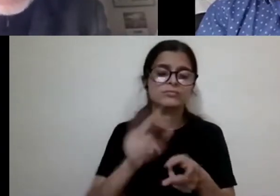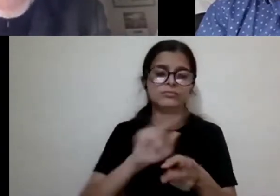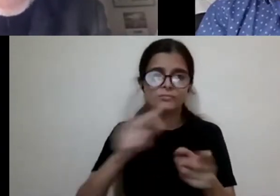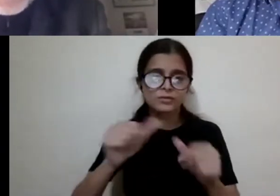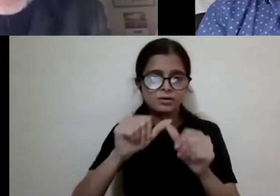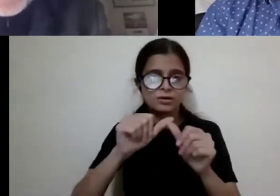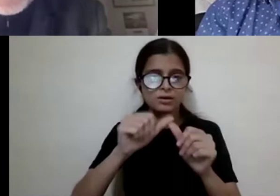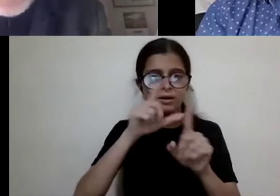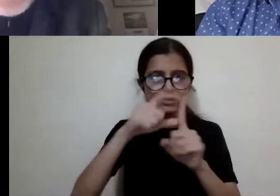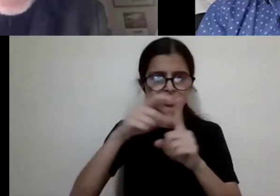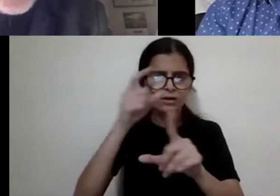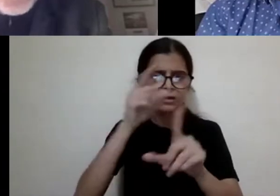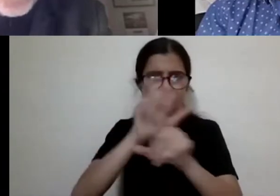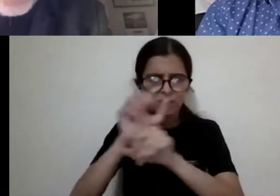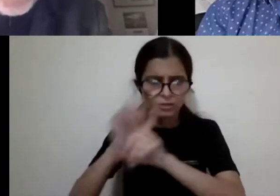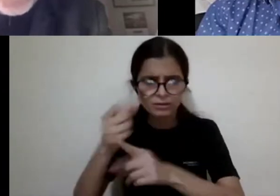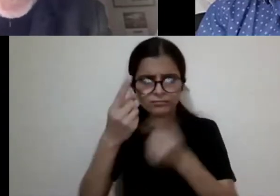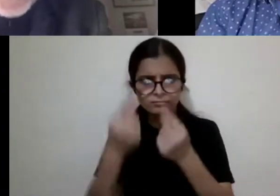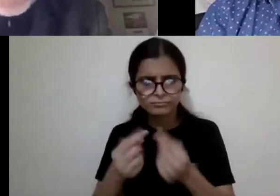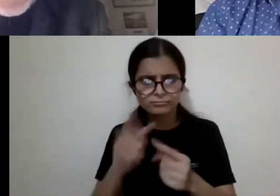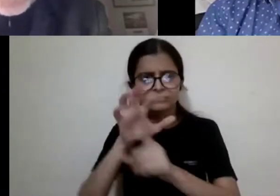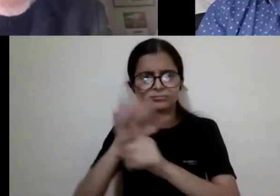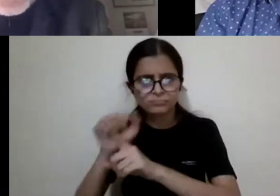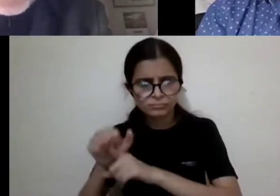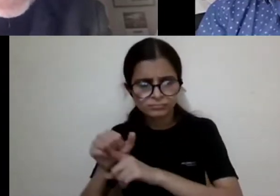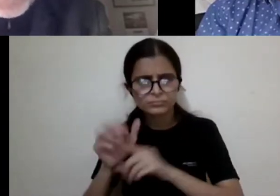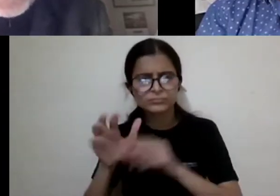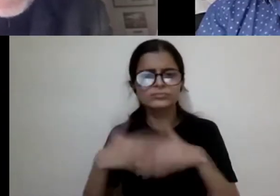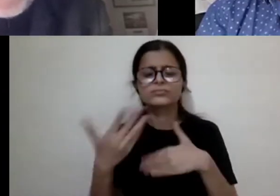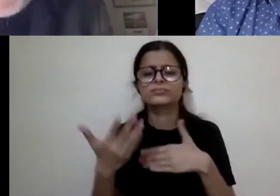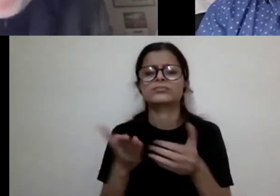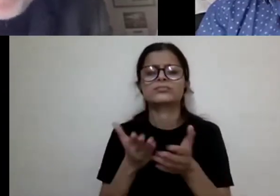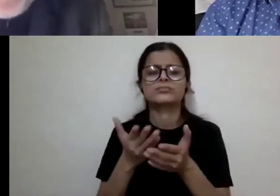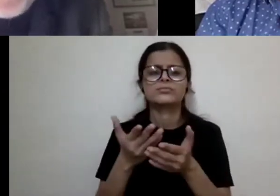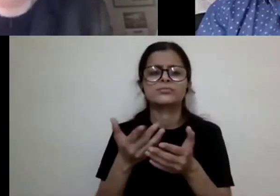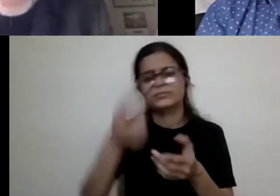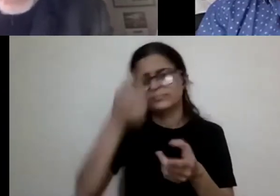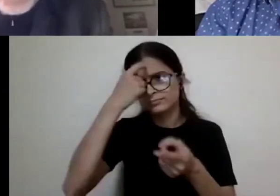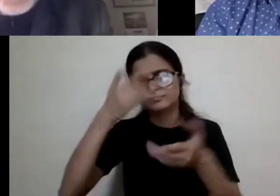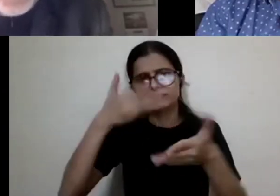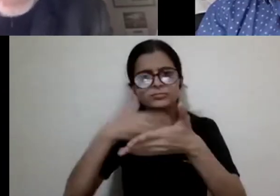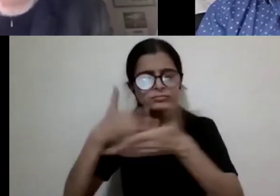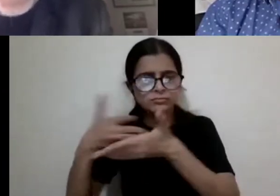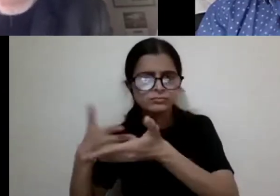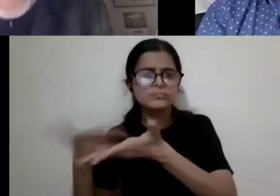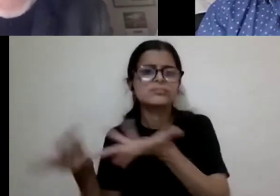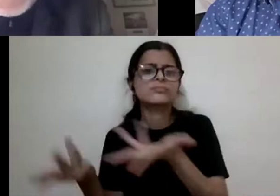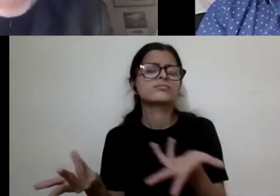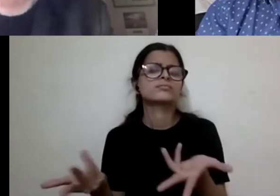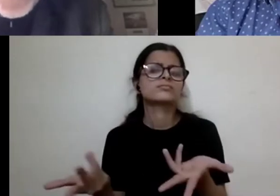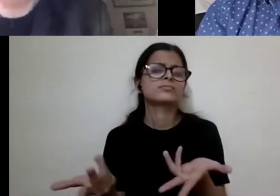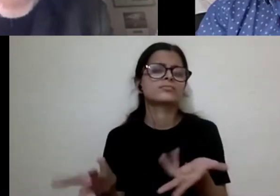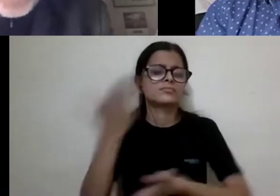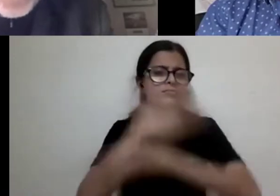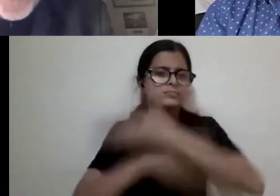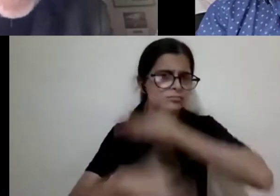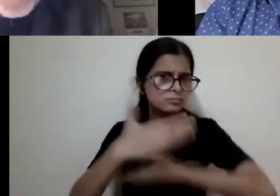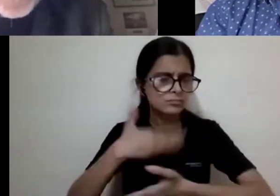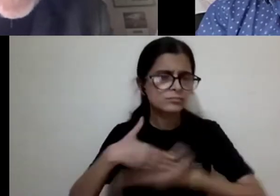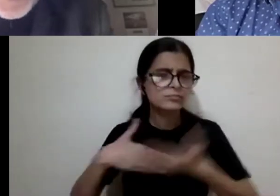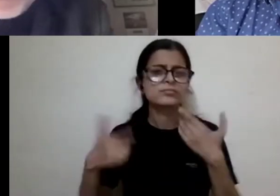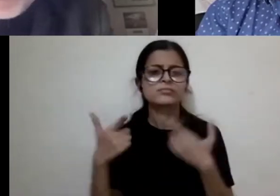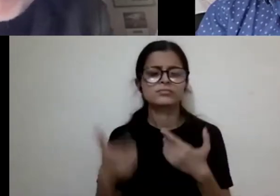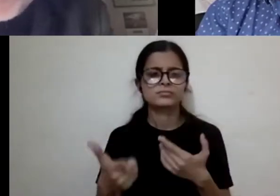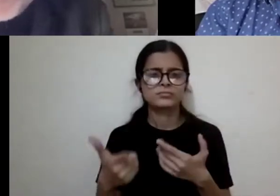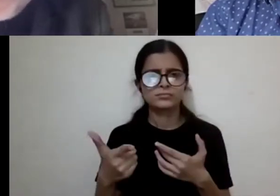statistical manual that lists all of the psychiatric disorders is, you know, it is a document itself of great,